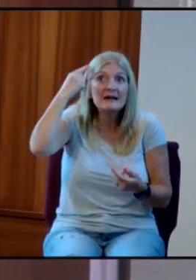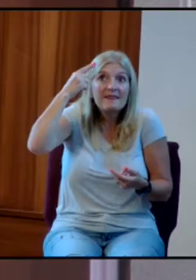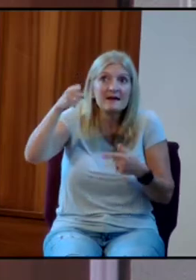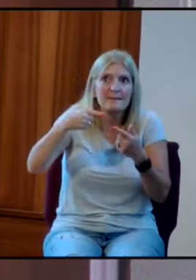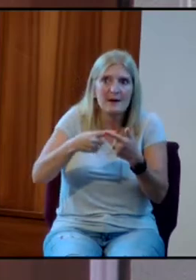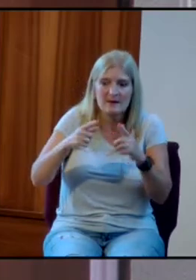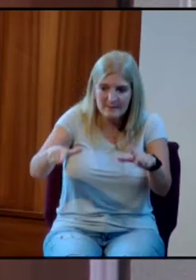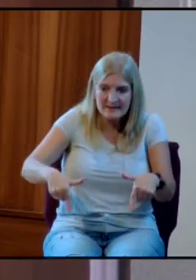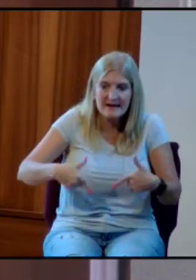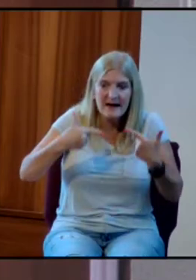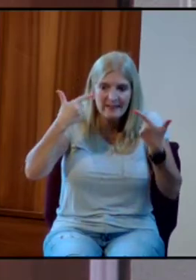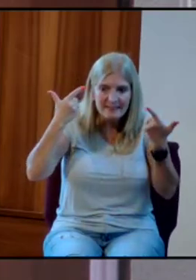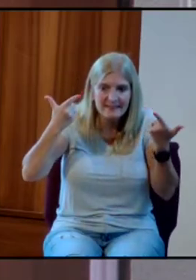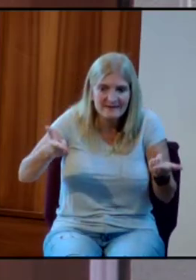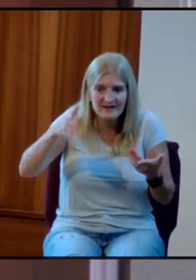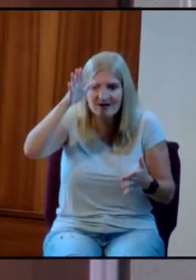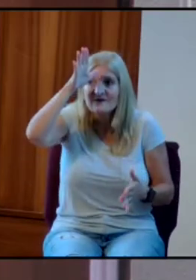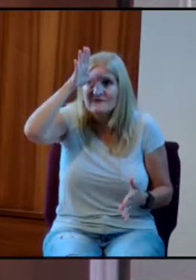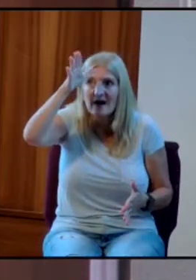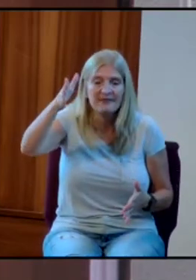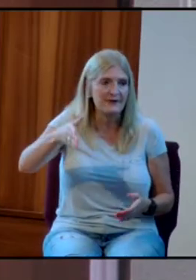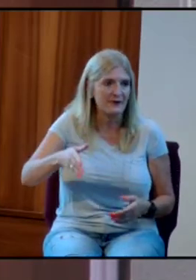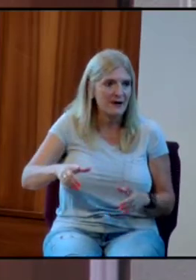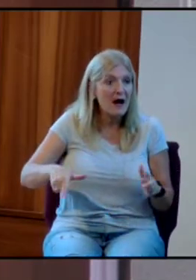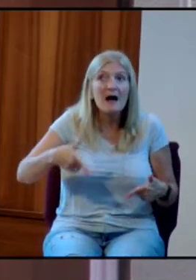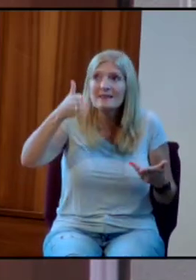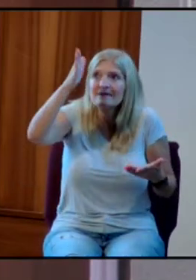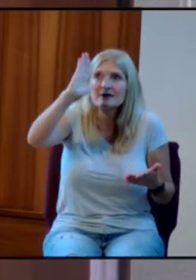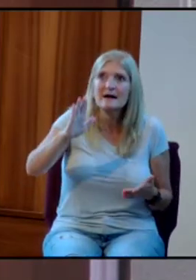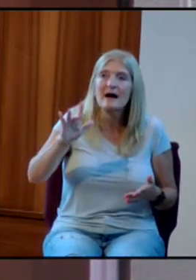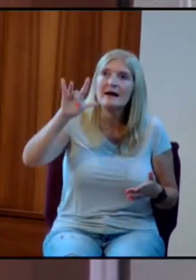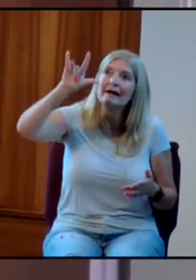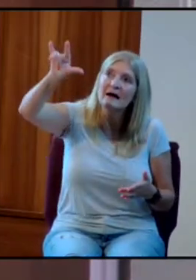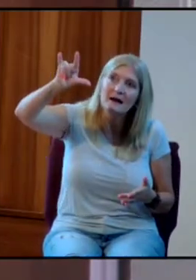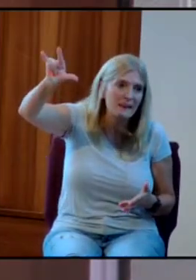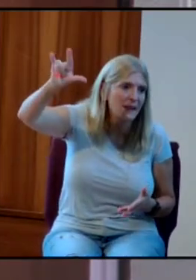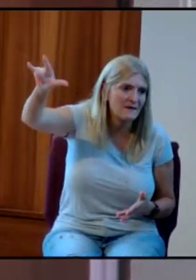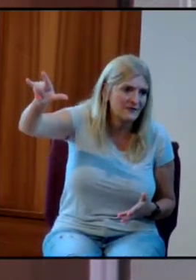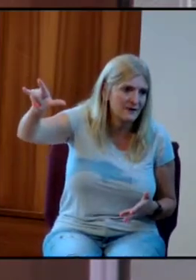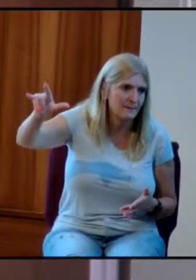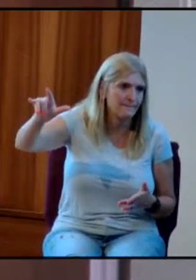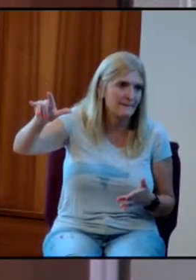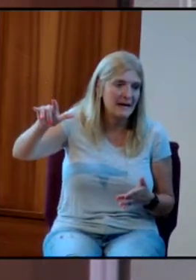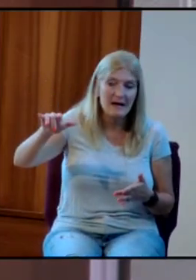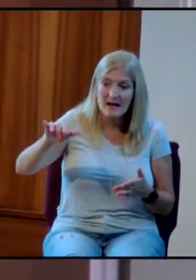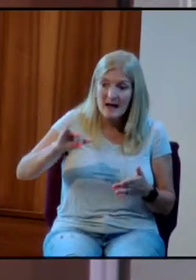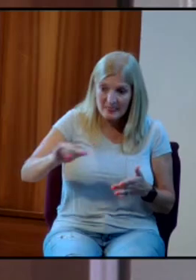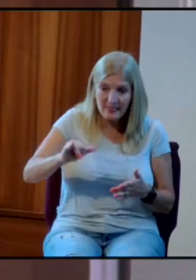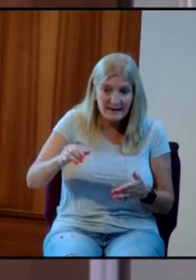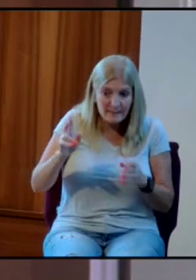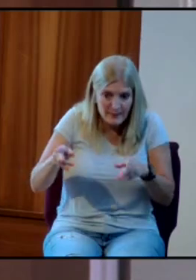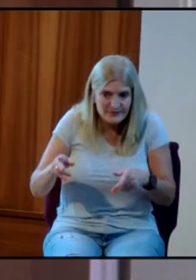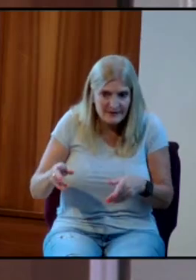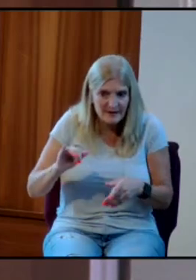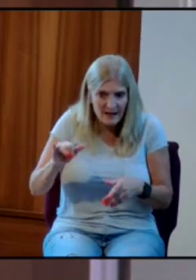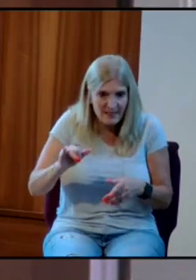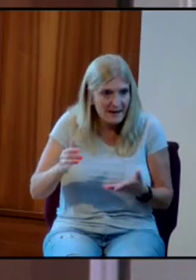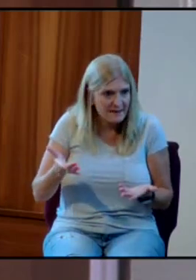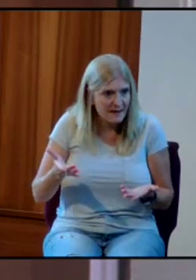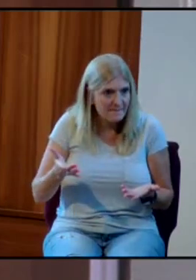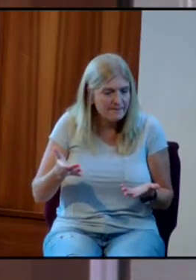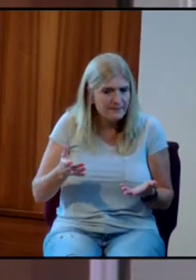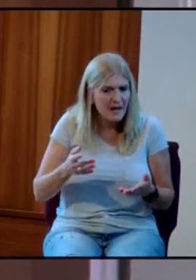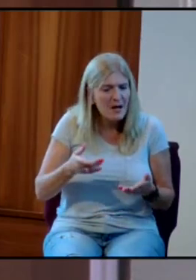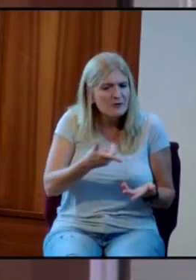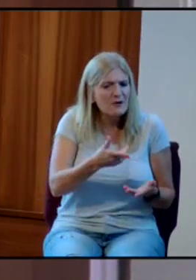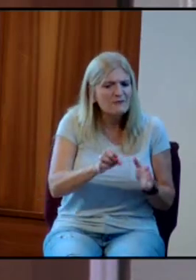being. And I need to love him as a living being. For example, when was the